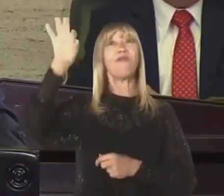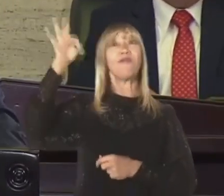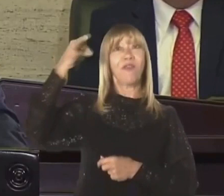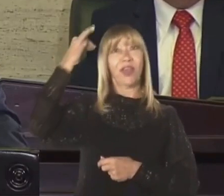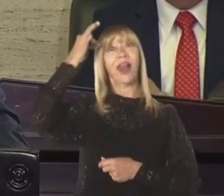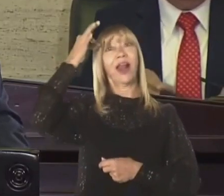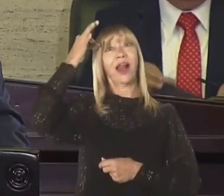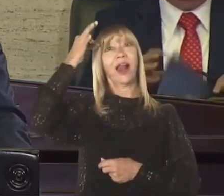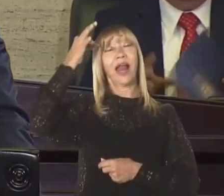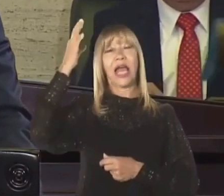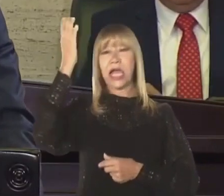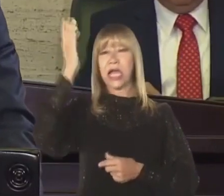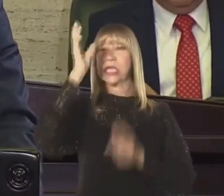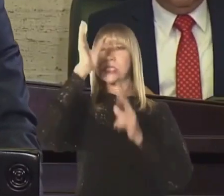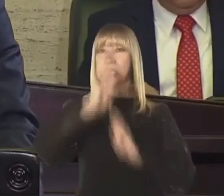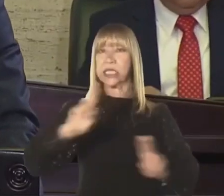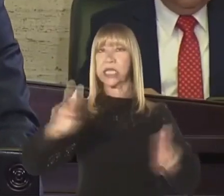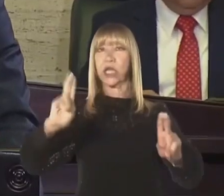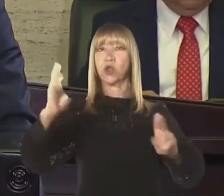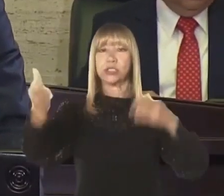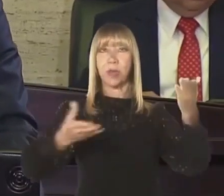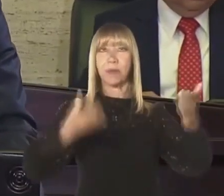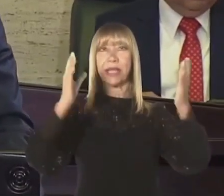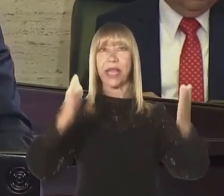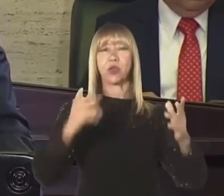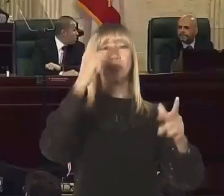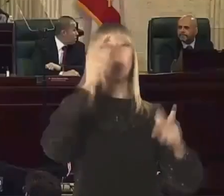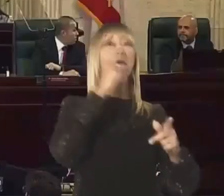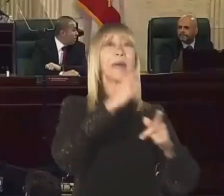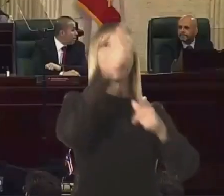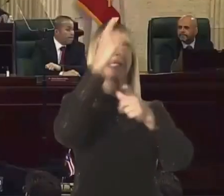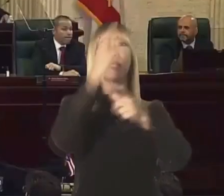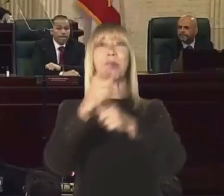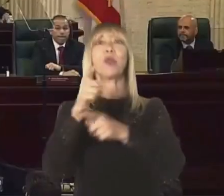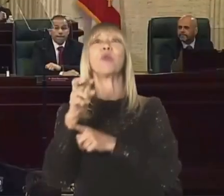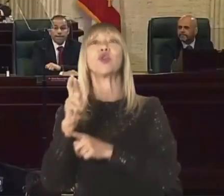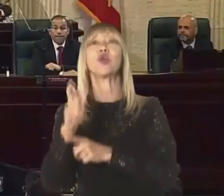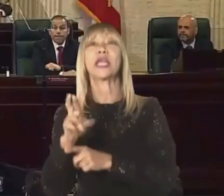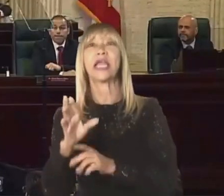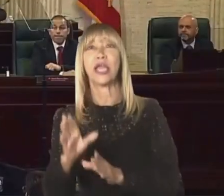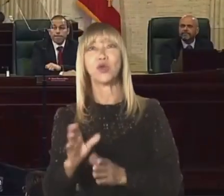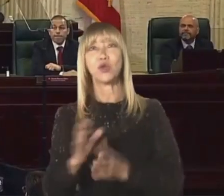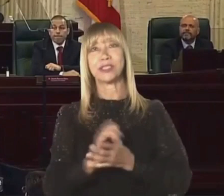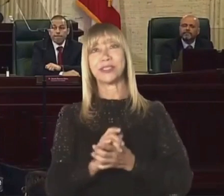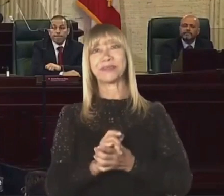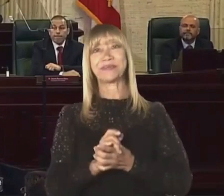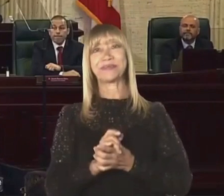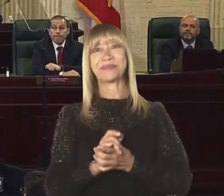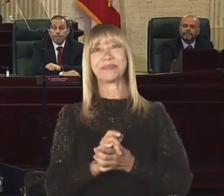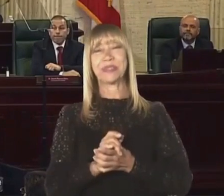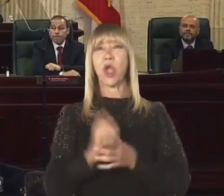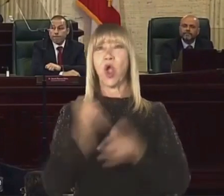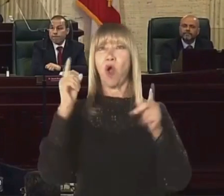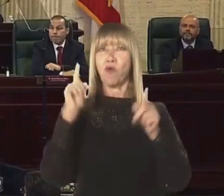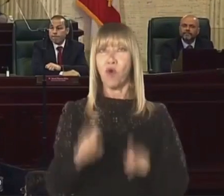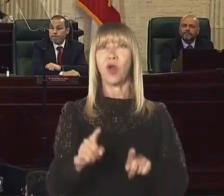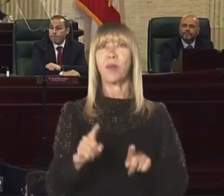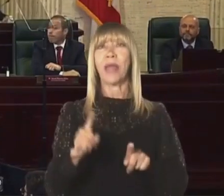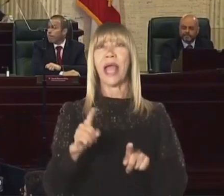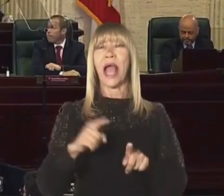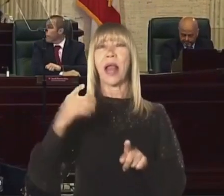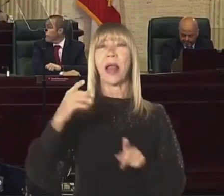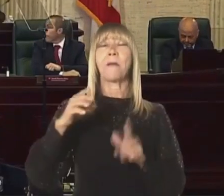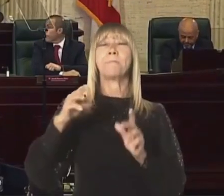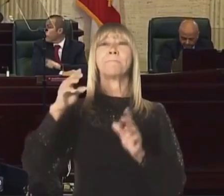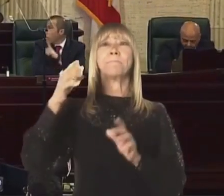million of federal funds that will be invested for a new voucher program in which middle-class families will be able